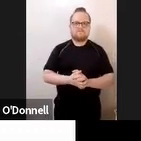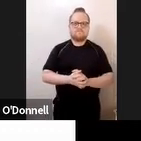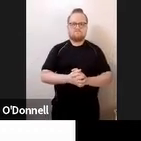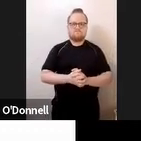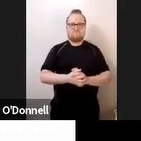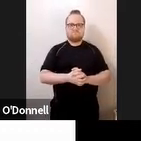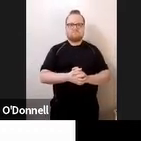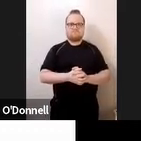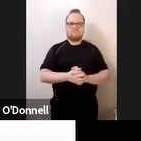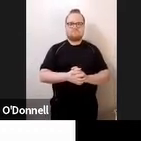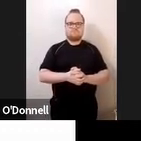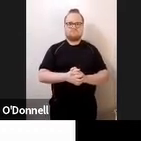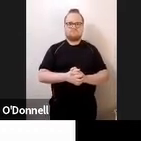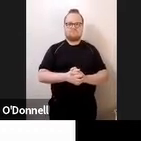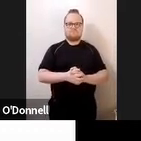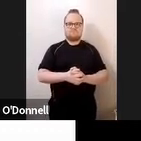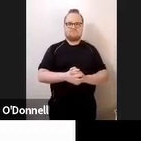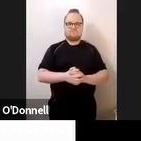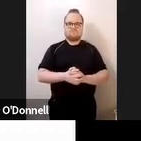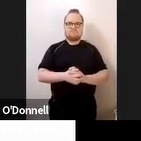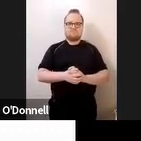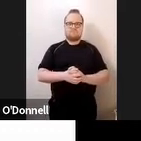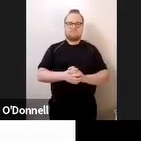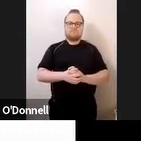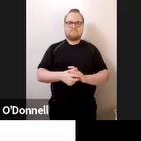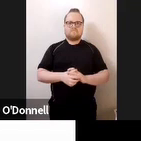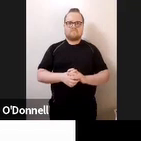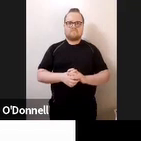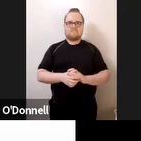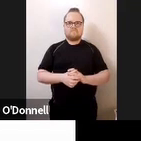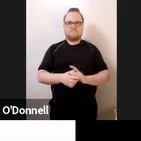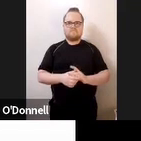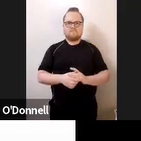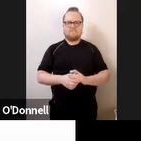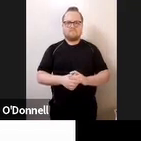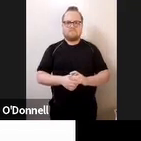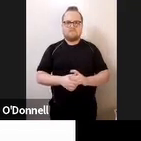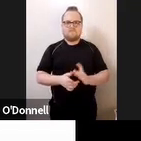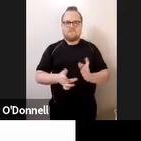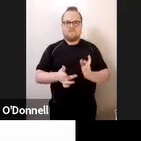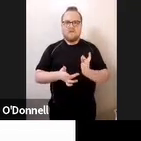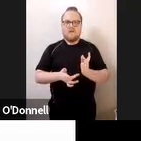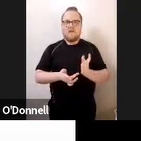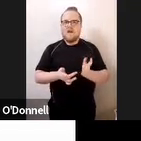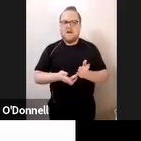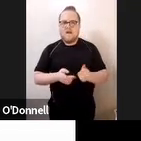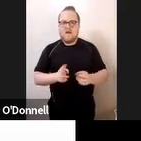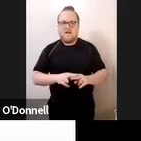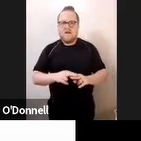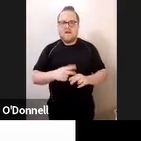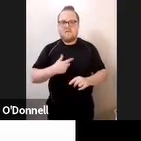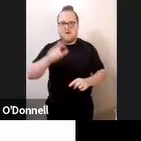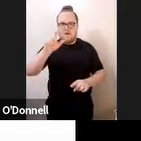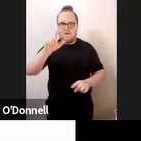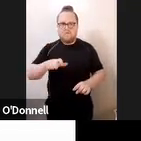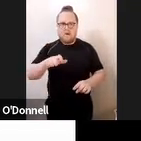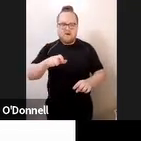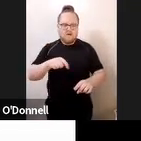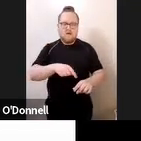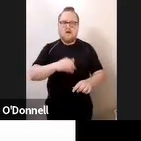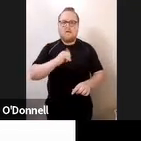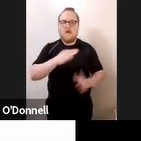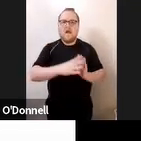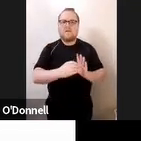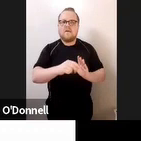adolescent years going through puberty. They may well respond sexually to your touch, albeit that your